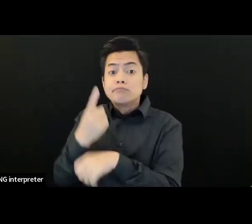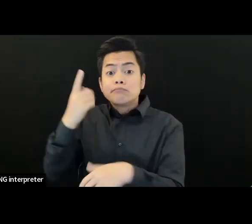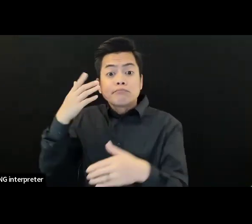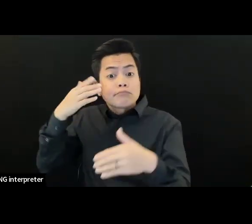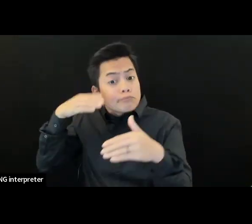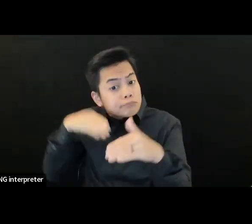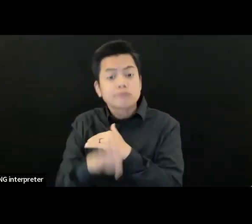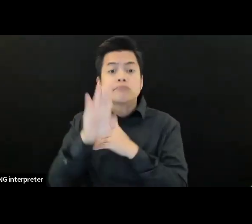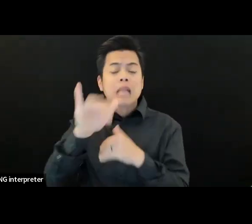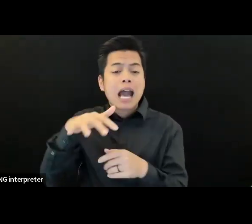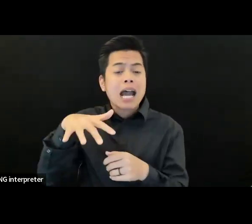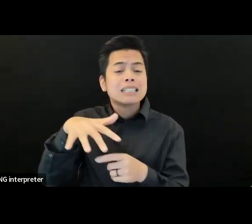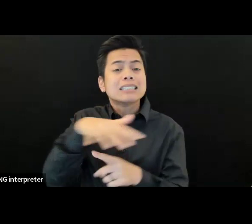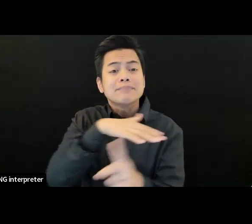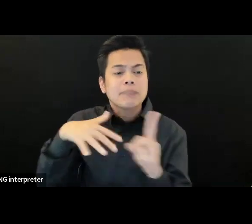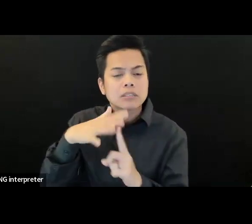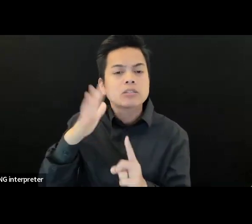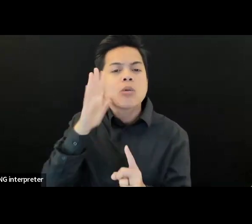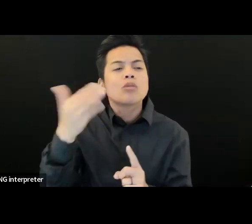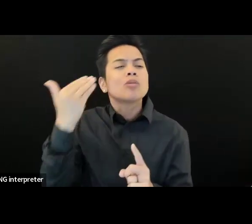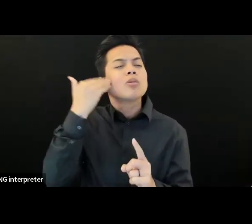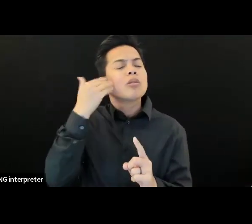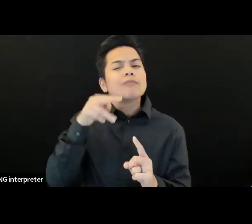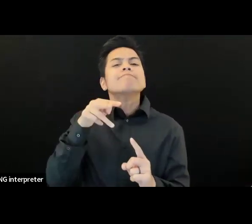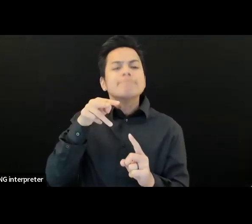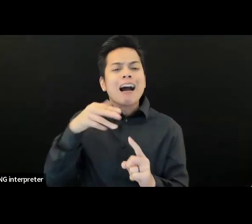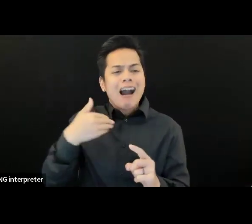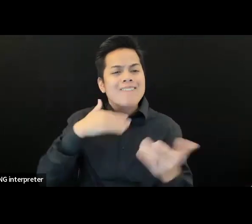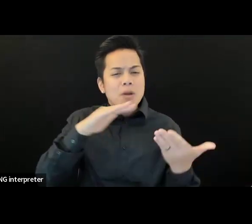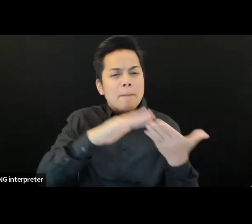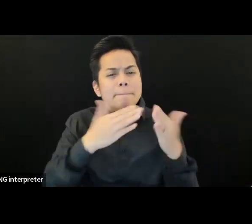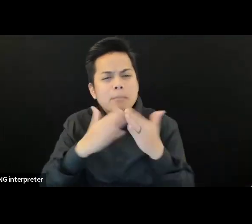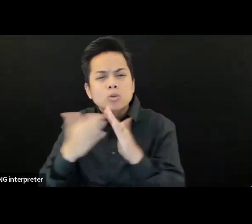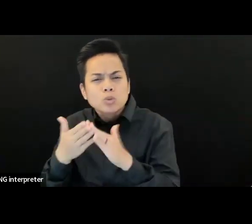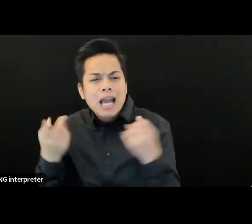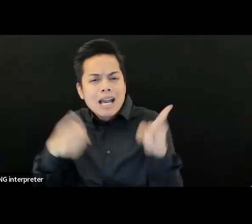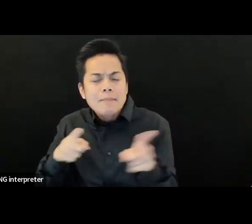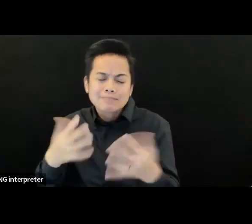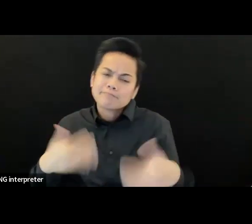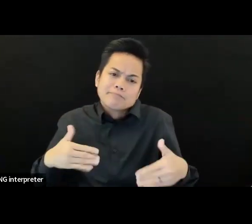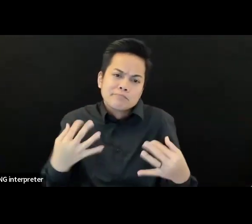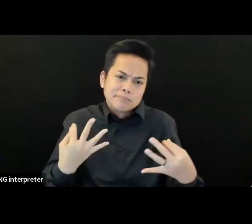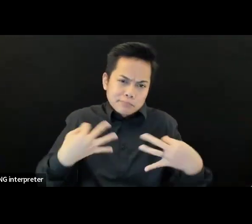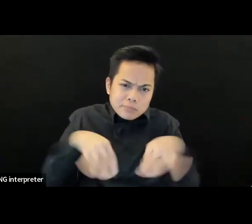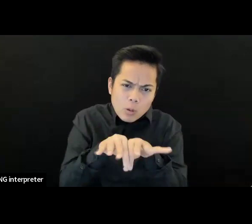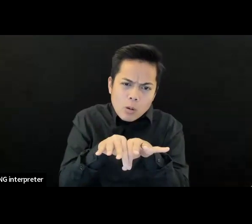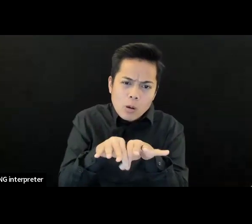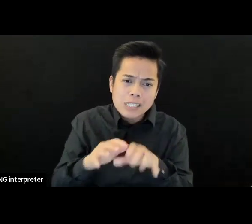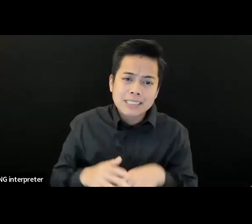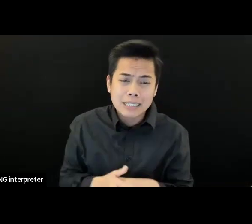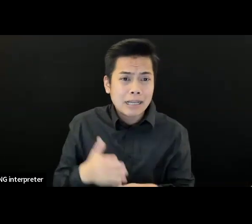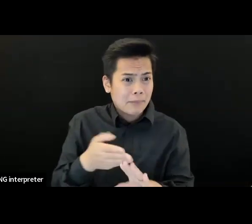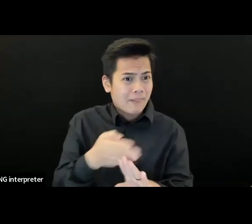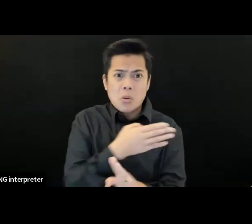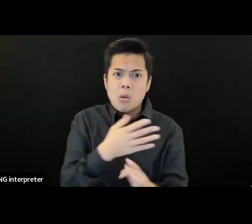agreements that will be very core to like, before you can fully have access to the space, you have to kind of do a little onboarding.